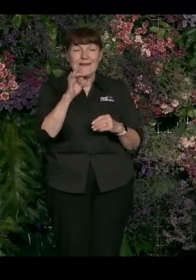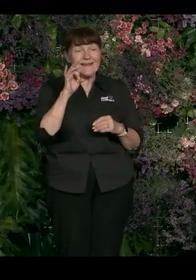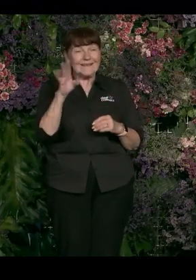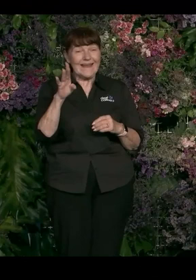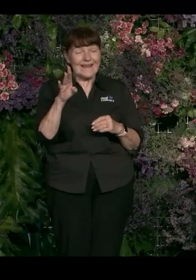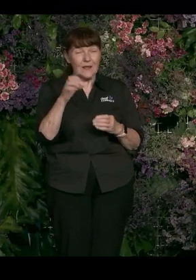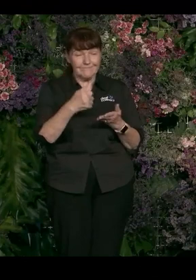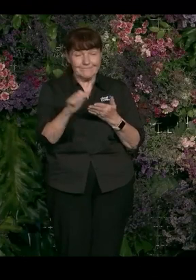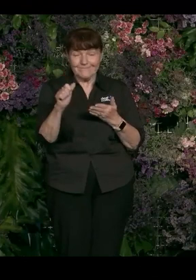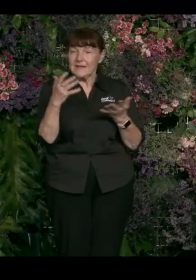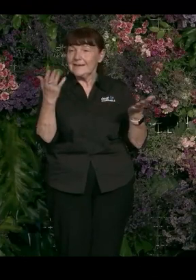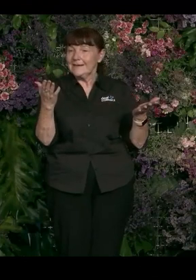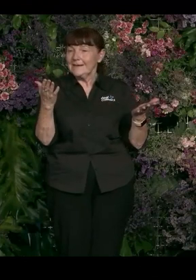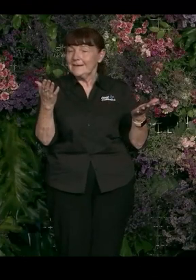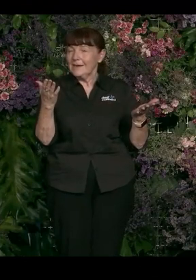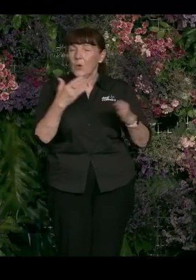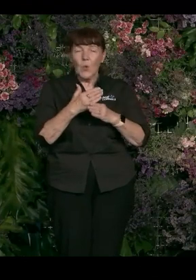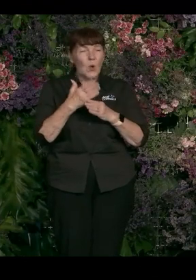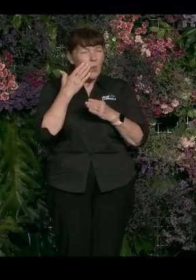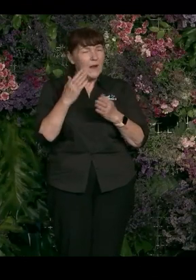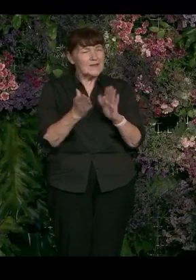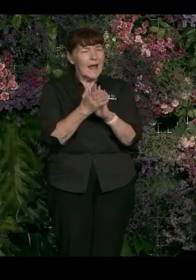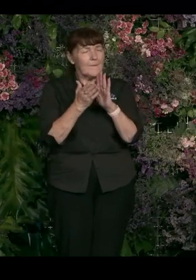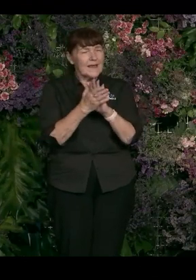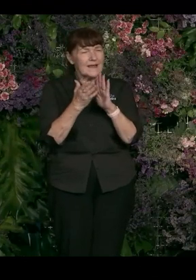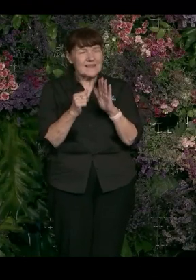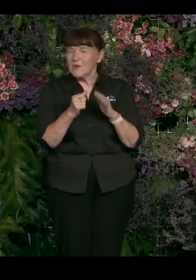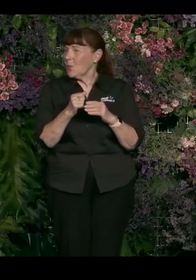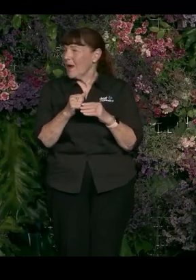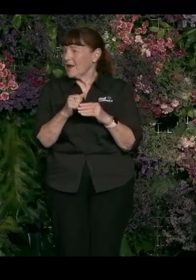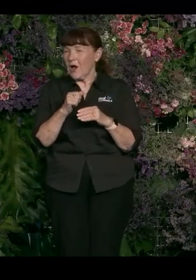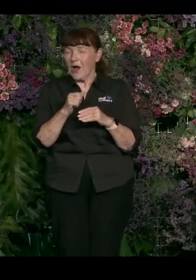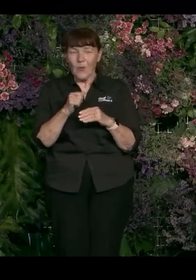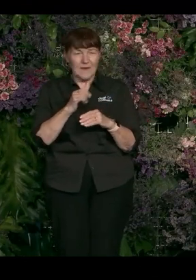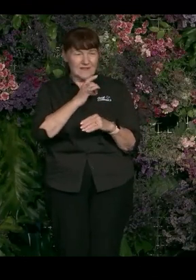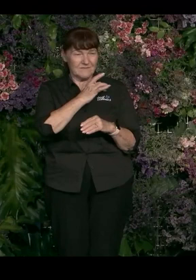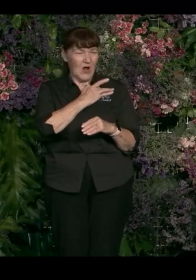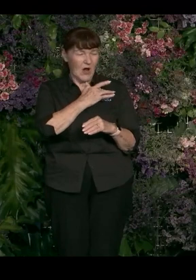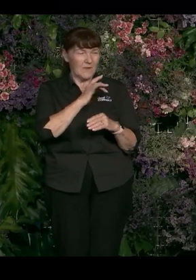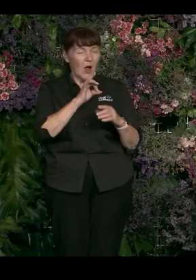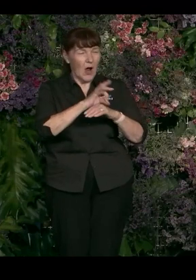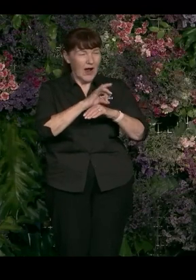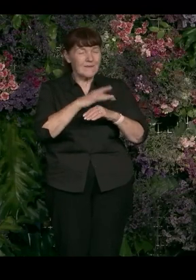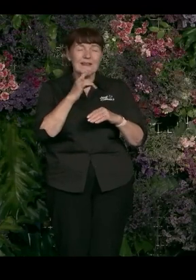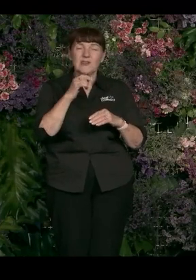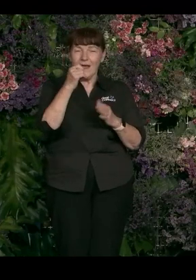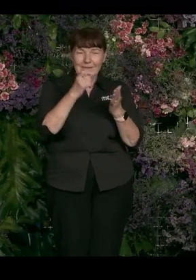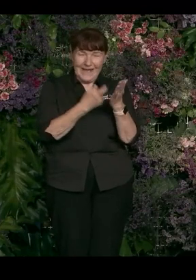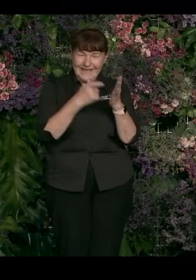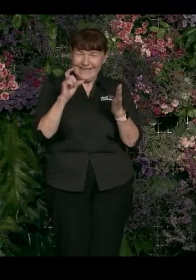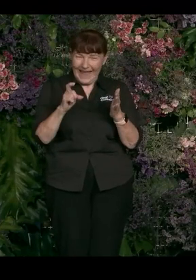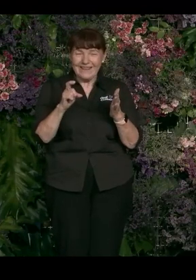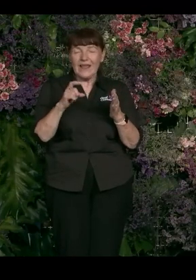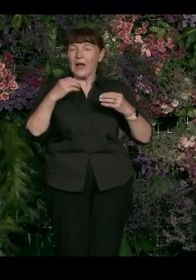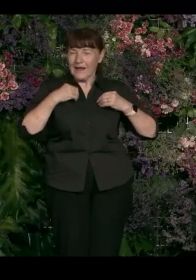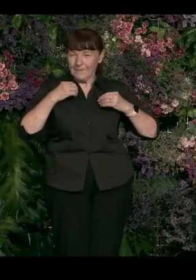And I thought, well, when was it the happiest? It was when I was getting an Irish Catholic old-school American company like Merrill Lynch to support gay rights because I proved it